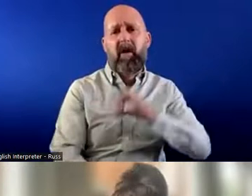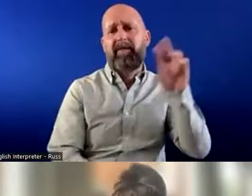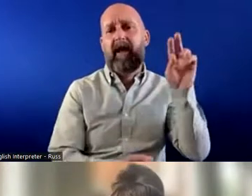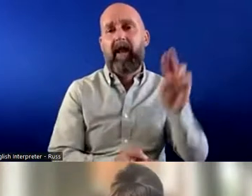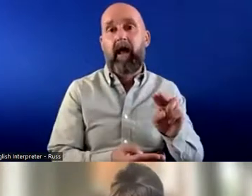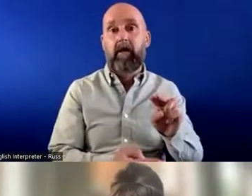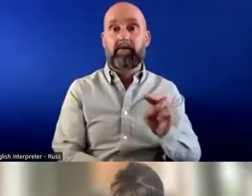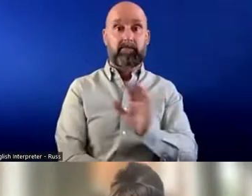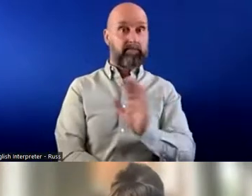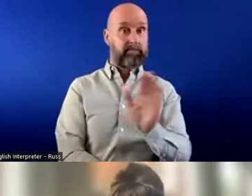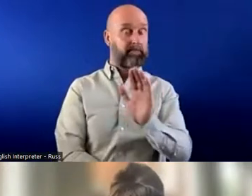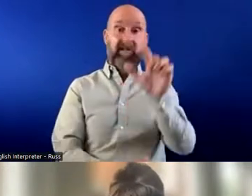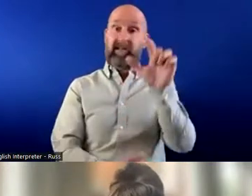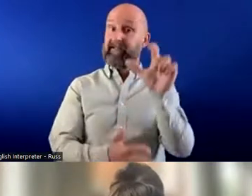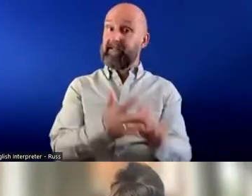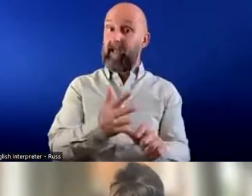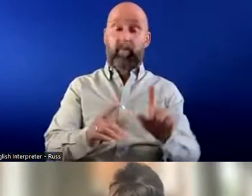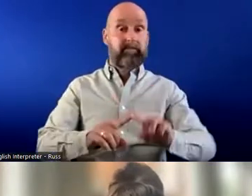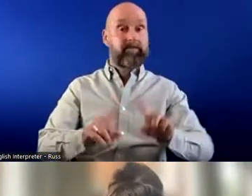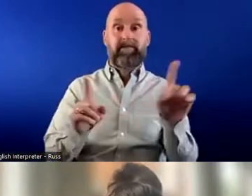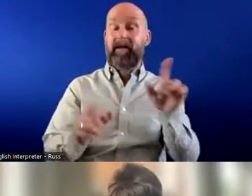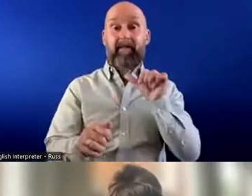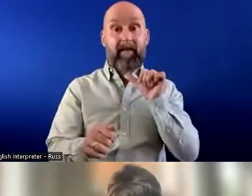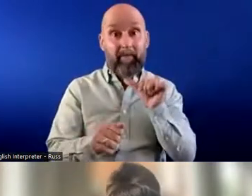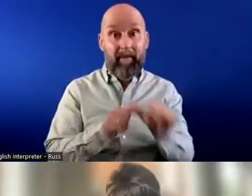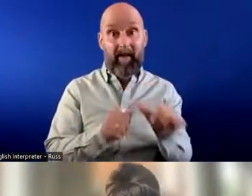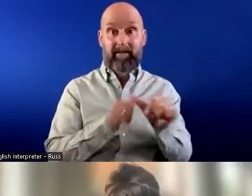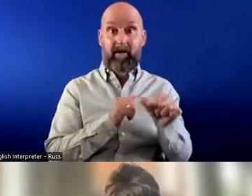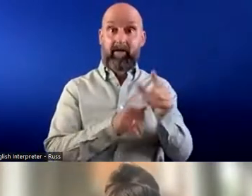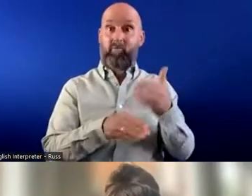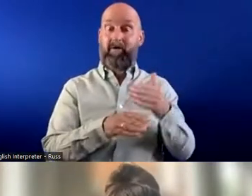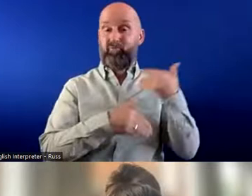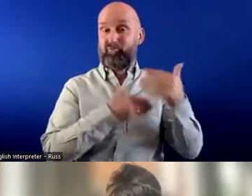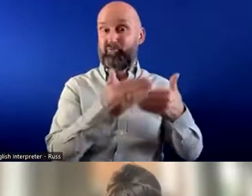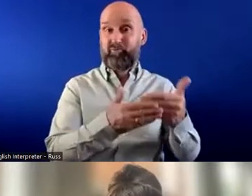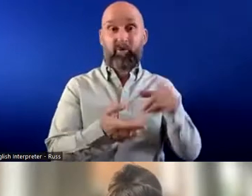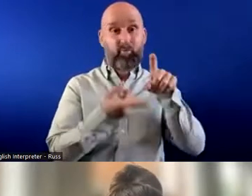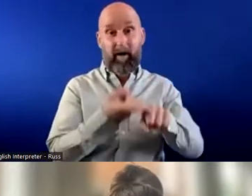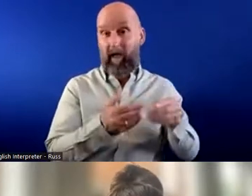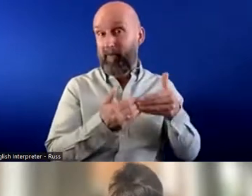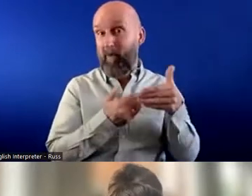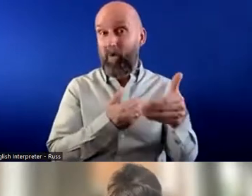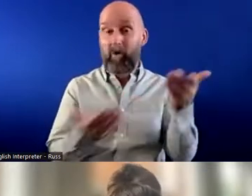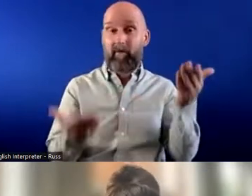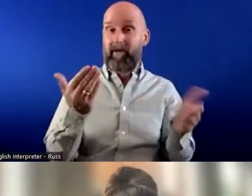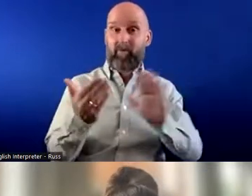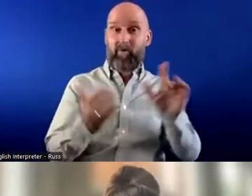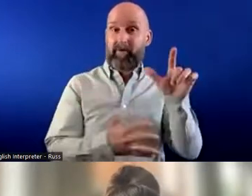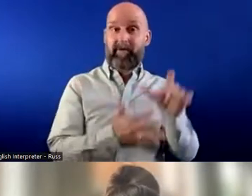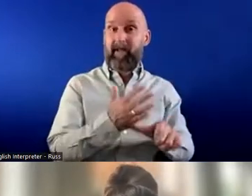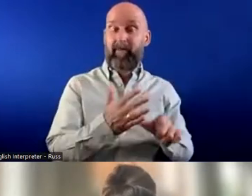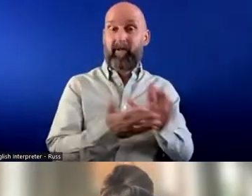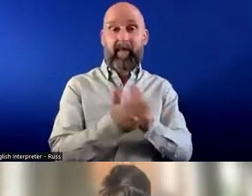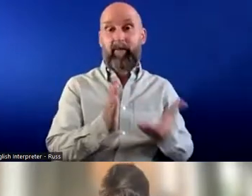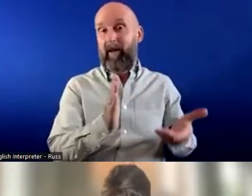many cases, disabled people are much better workers, much more reliable, and end up adding to a business.